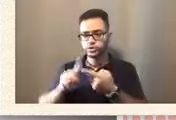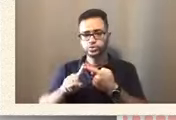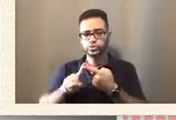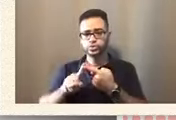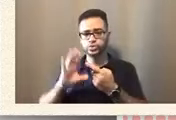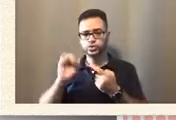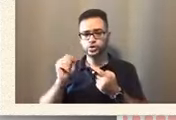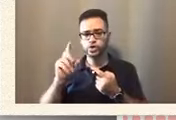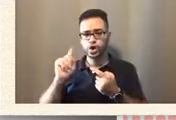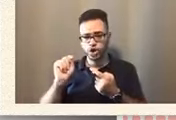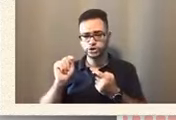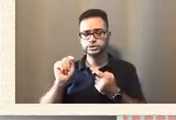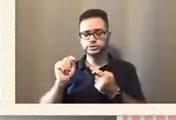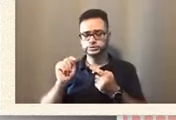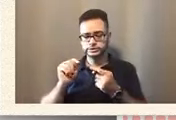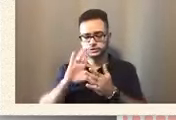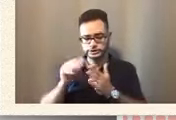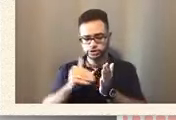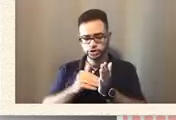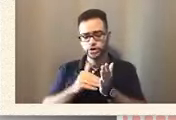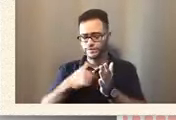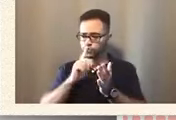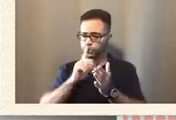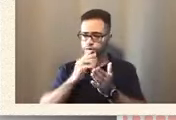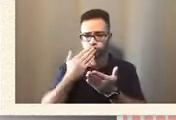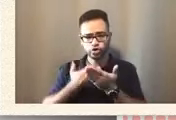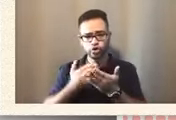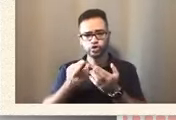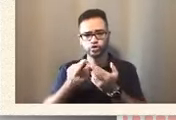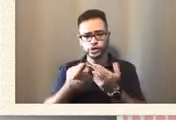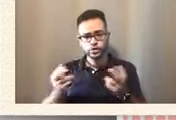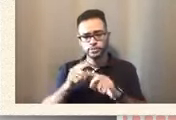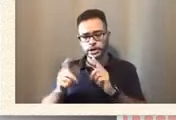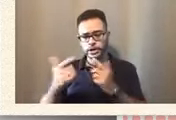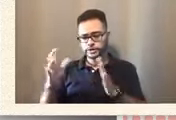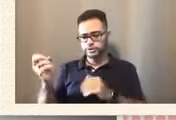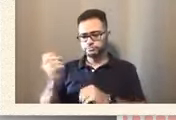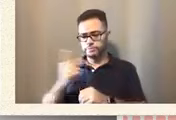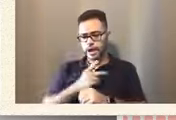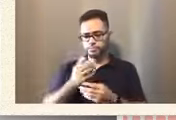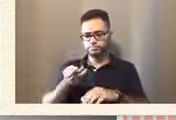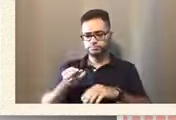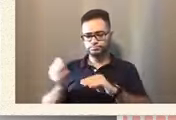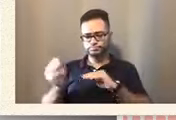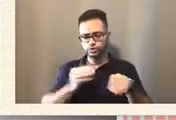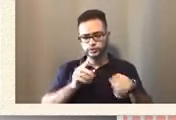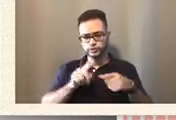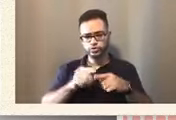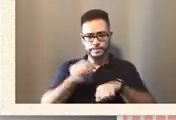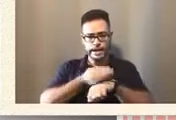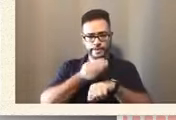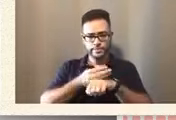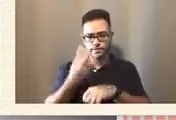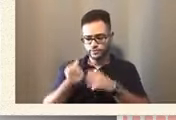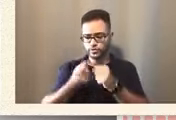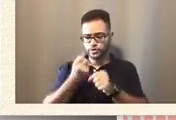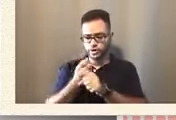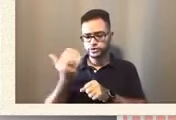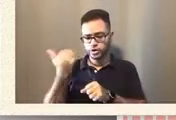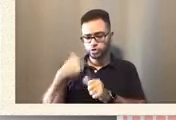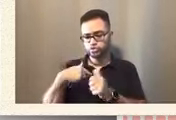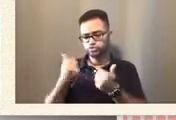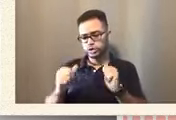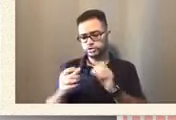really good resources. I went since I moved back to Miami four years ago to hopefully regain more friends for my son.